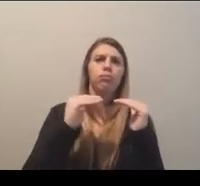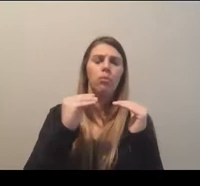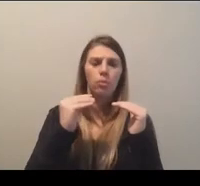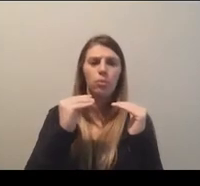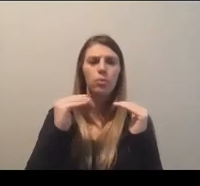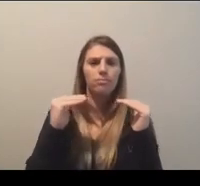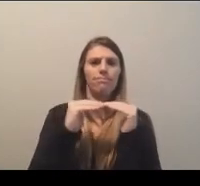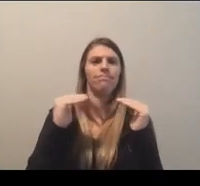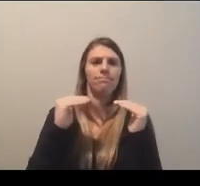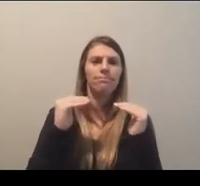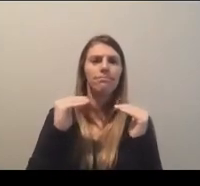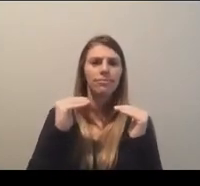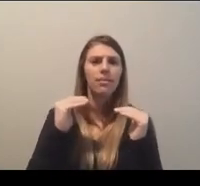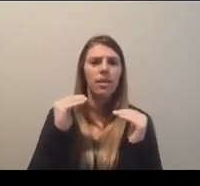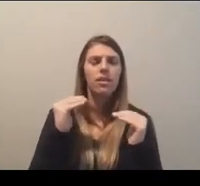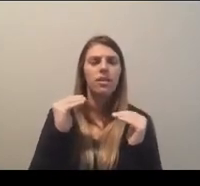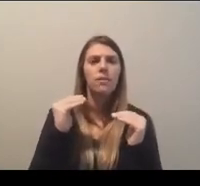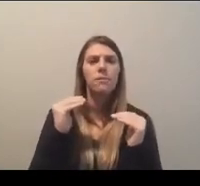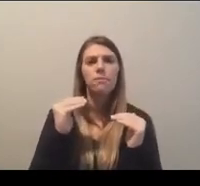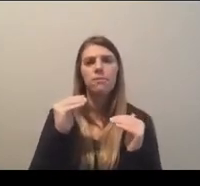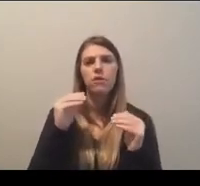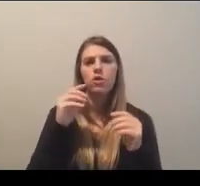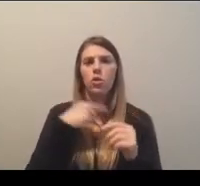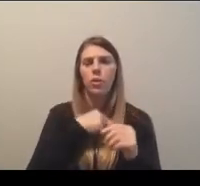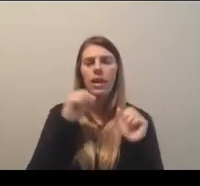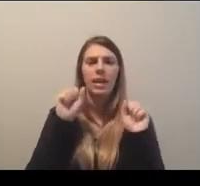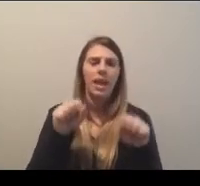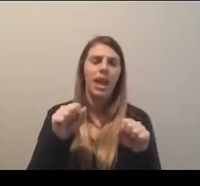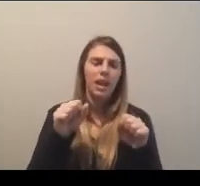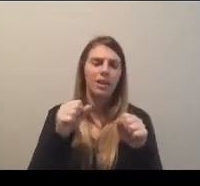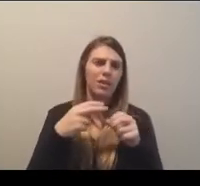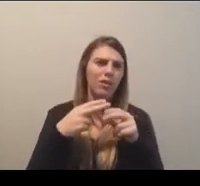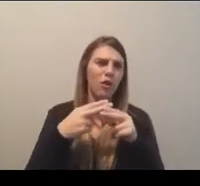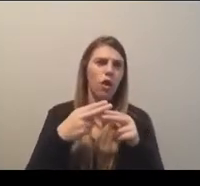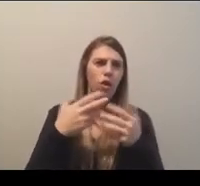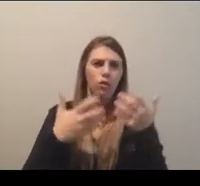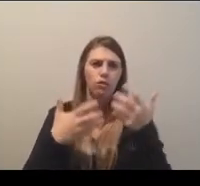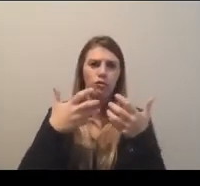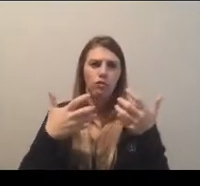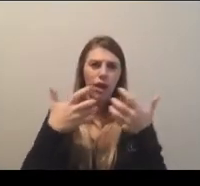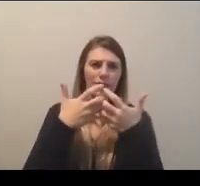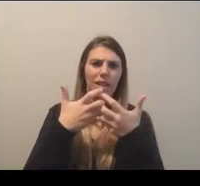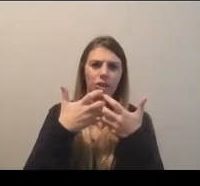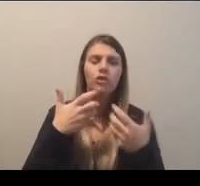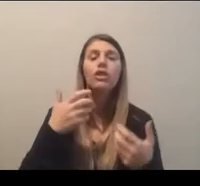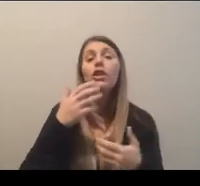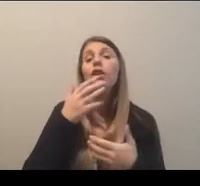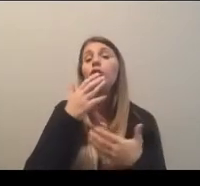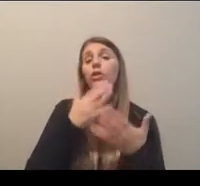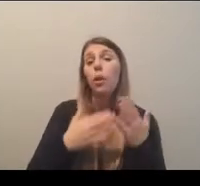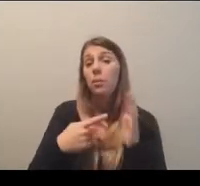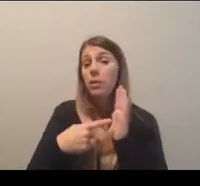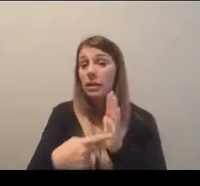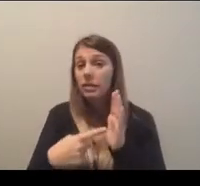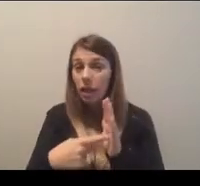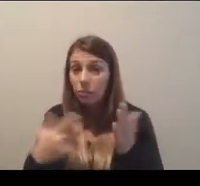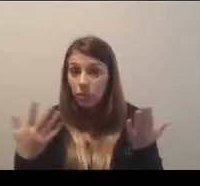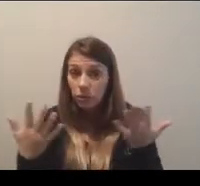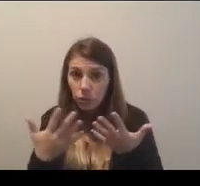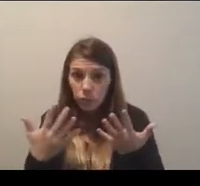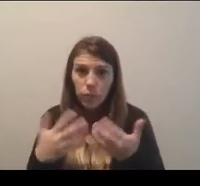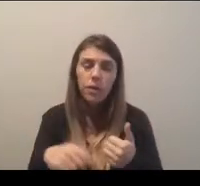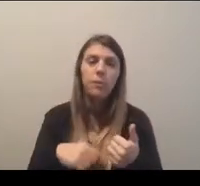where reconciliation, I guess you could say, had to occur. So just some examples of that.